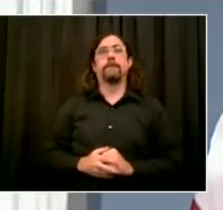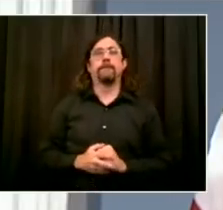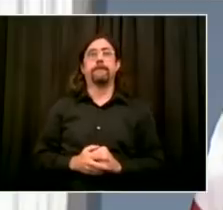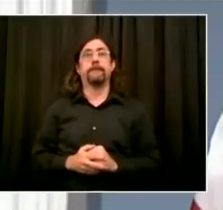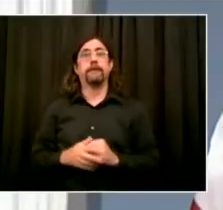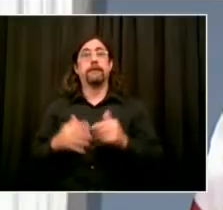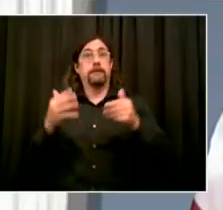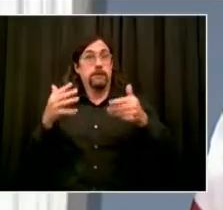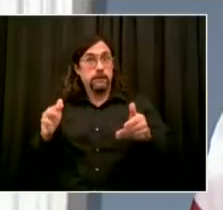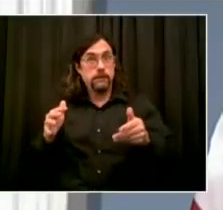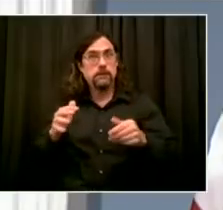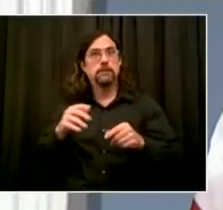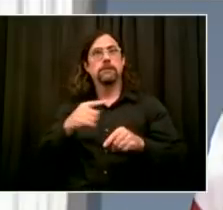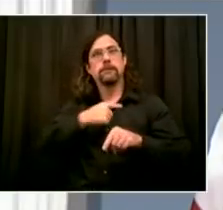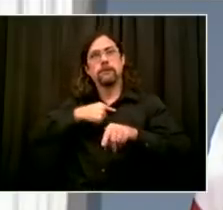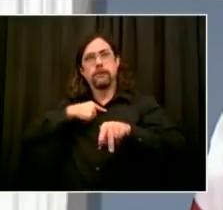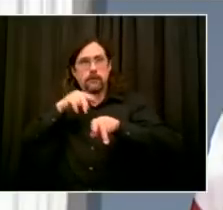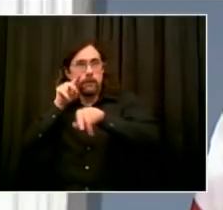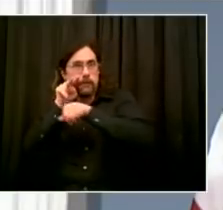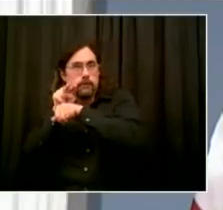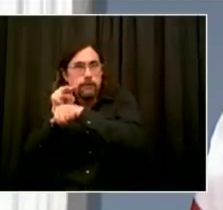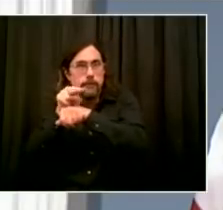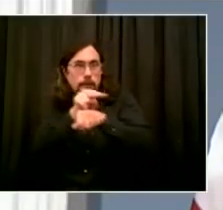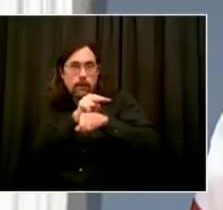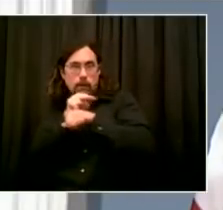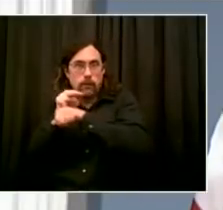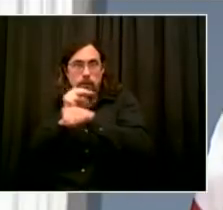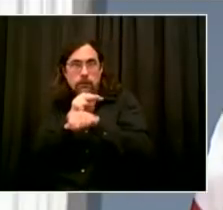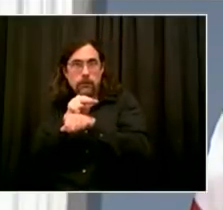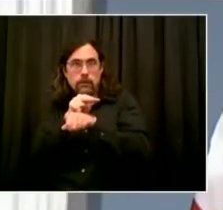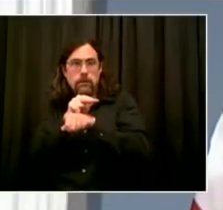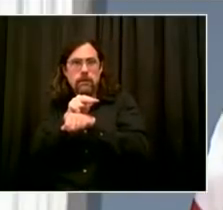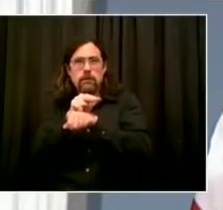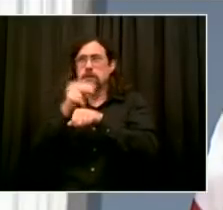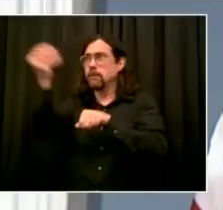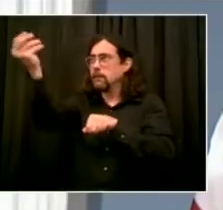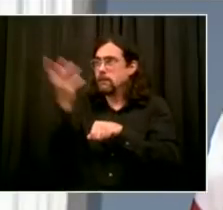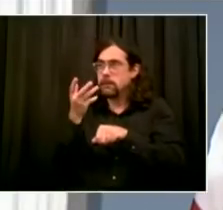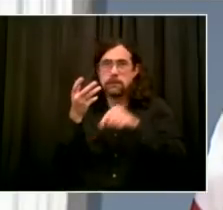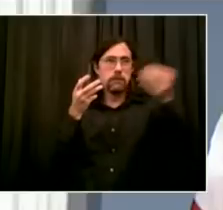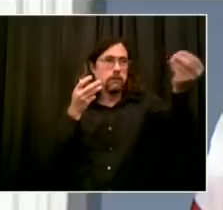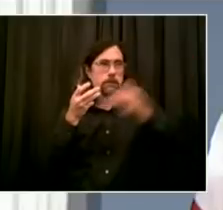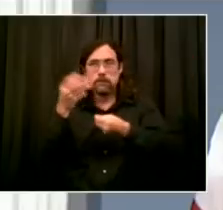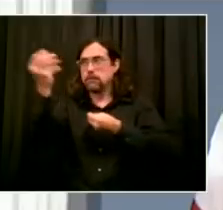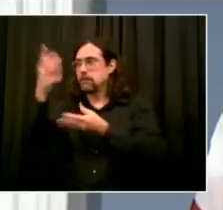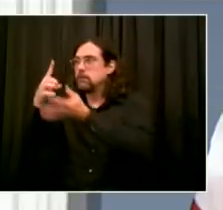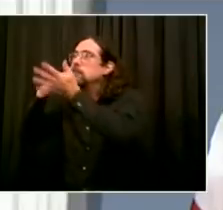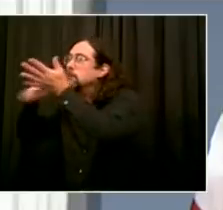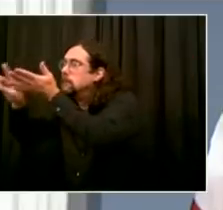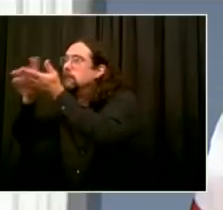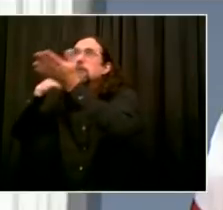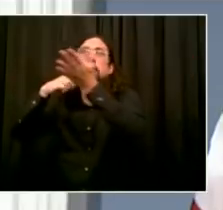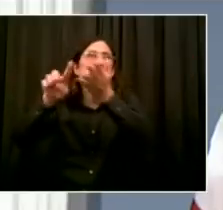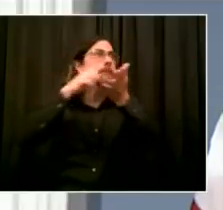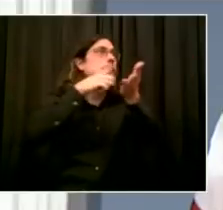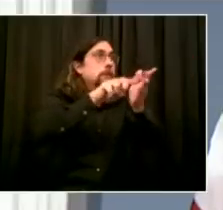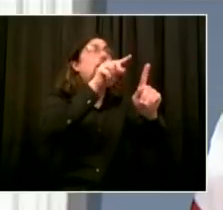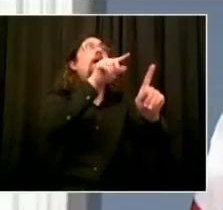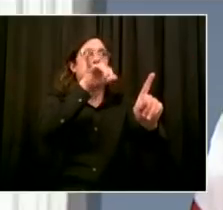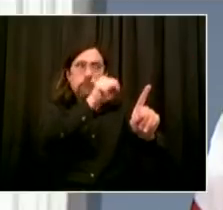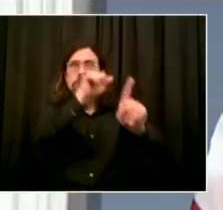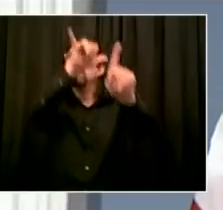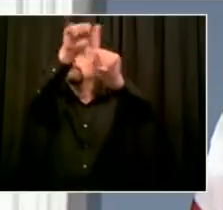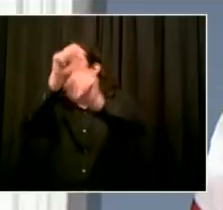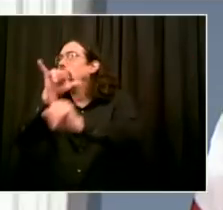and the Test and Trace Court routine contact tracing. We've established a strict threshold for quarantine,